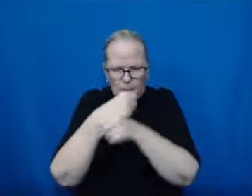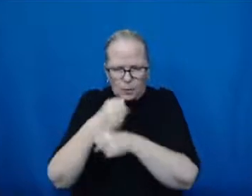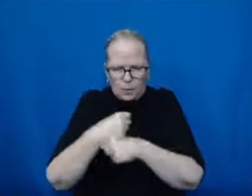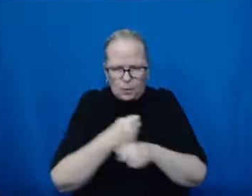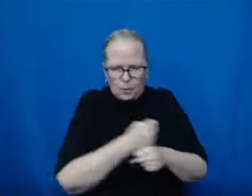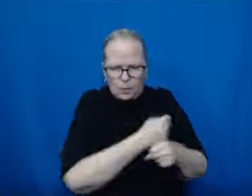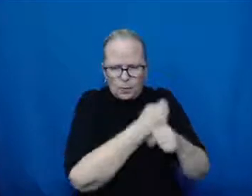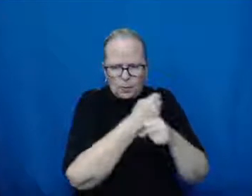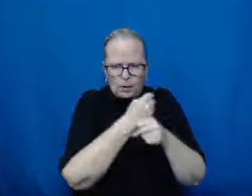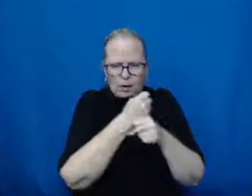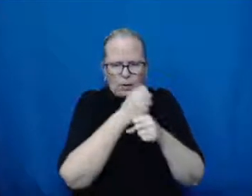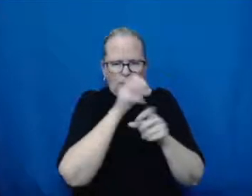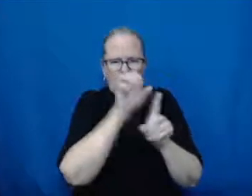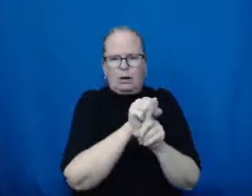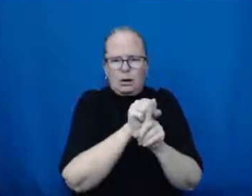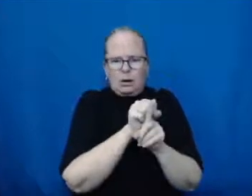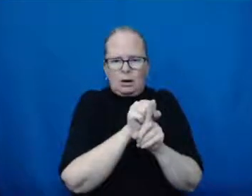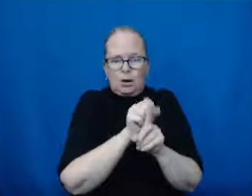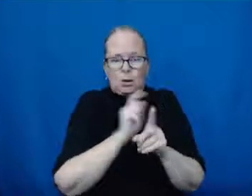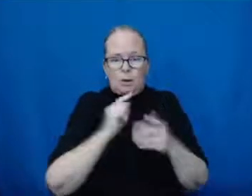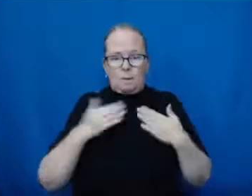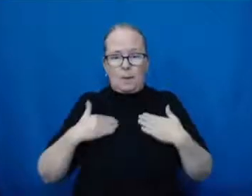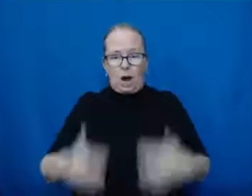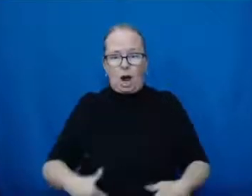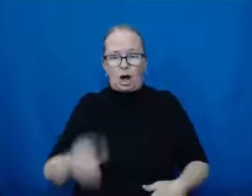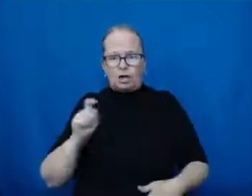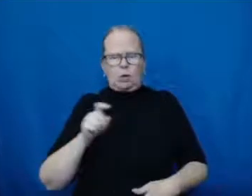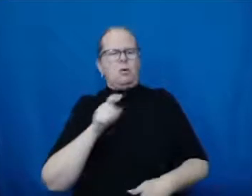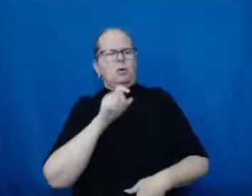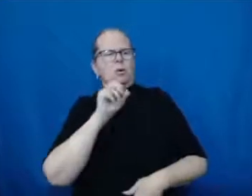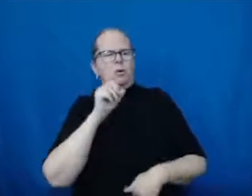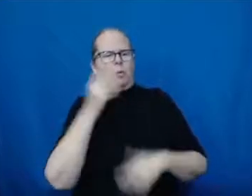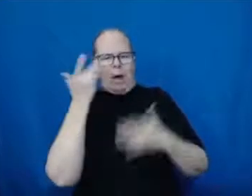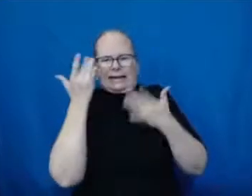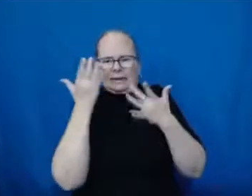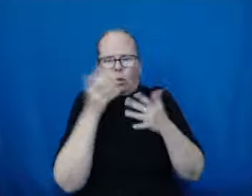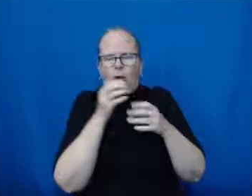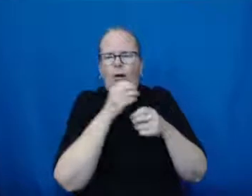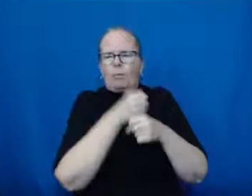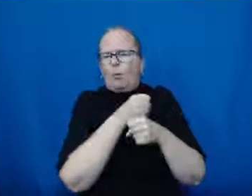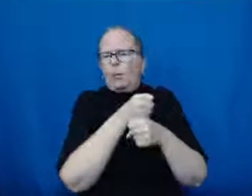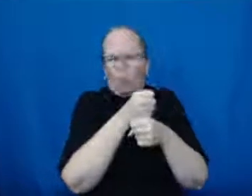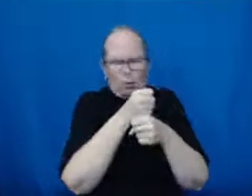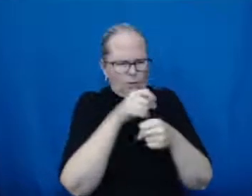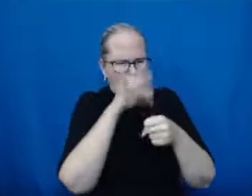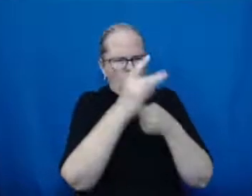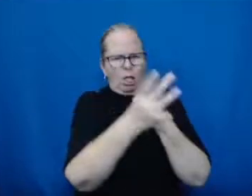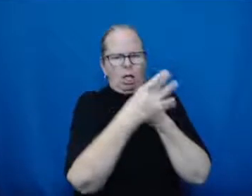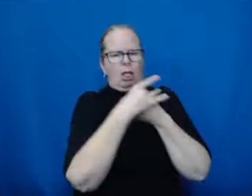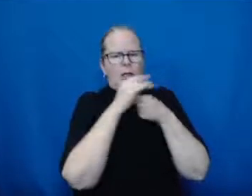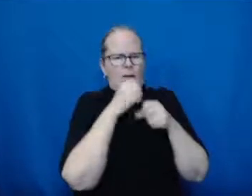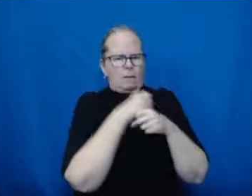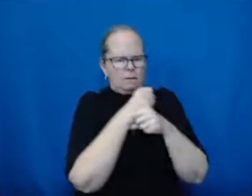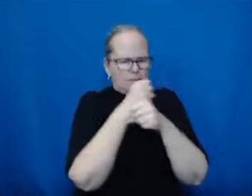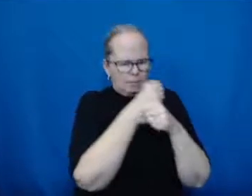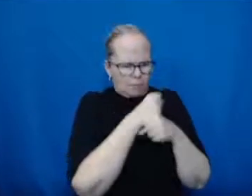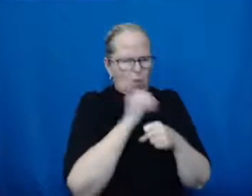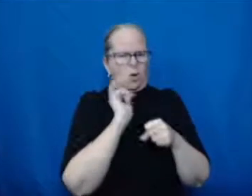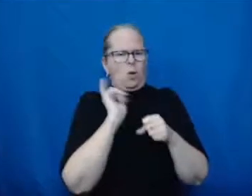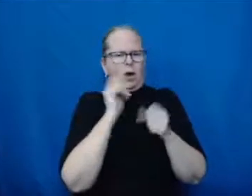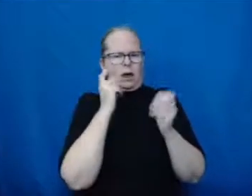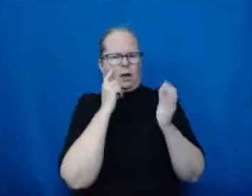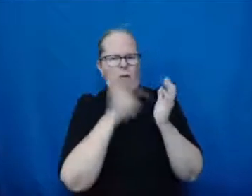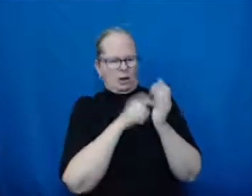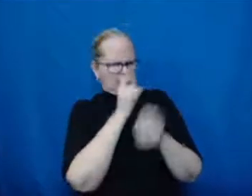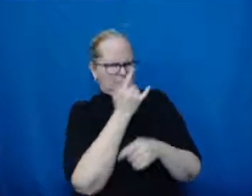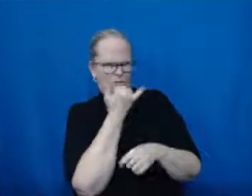lymphocytes that will remember how to fight the virus that causes COVID if we're infected in the future. And then the viral vector vaccines contain